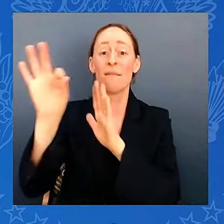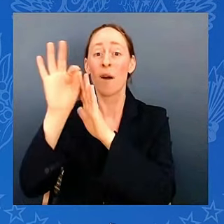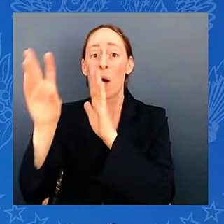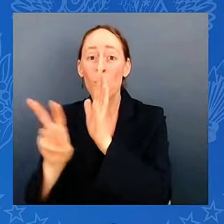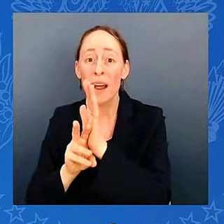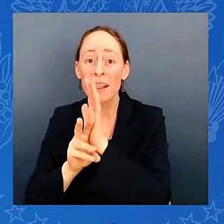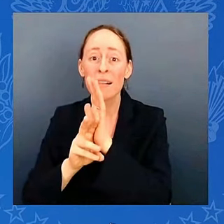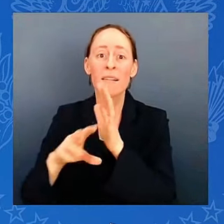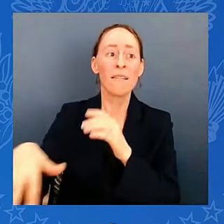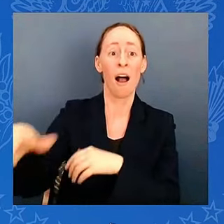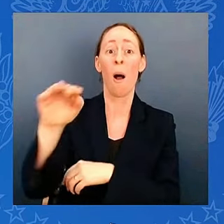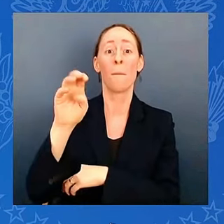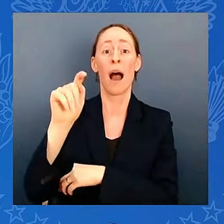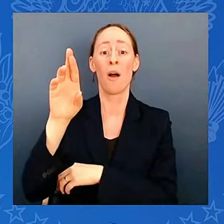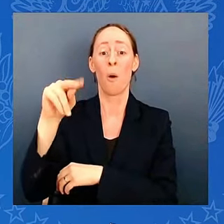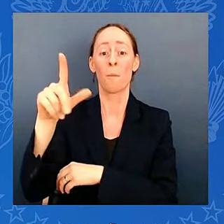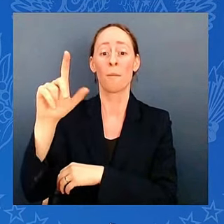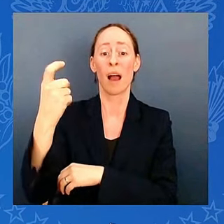I noticed that.